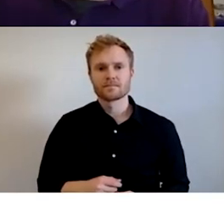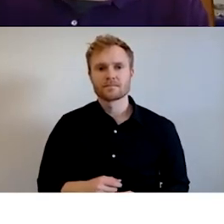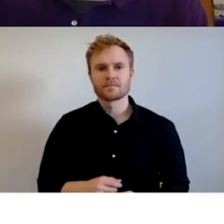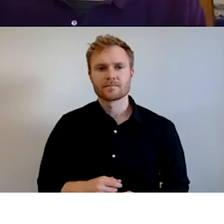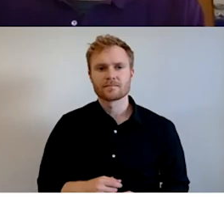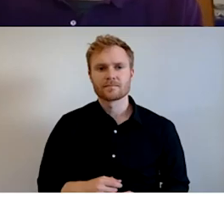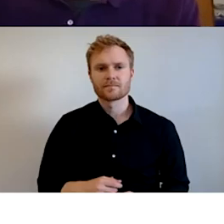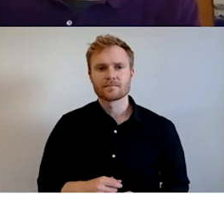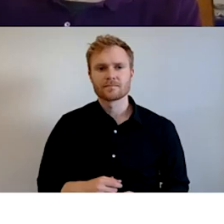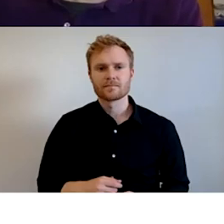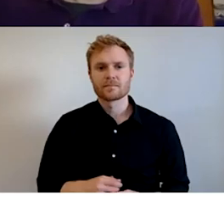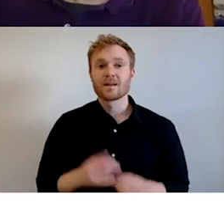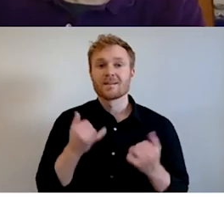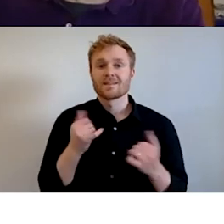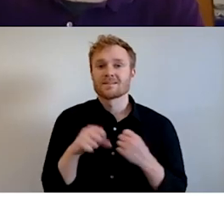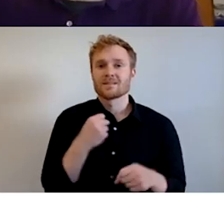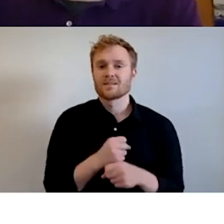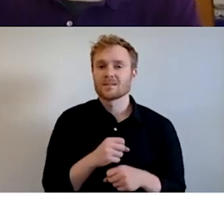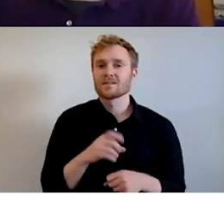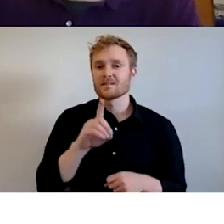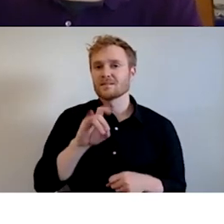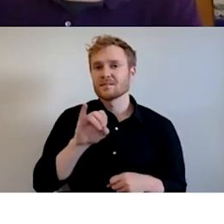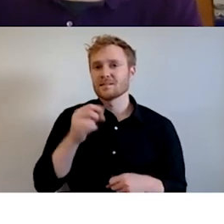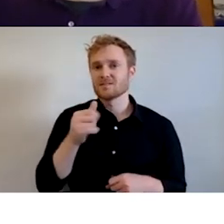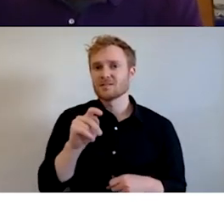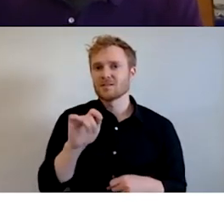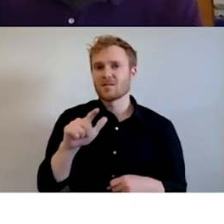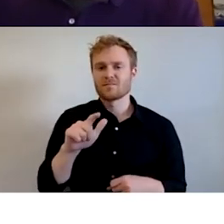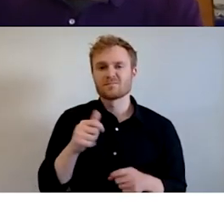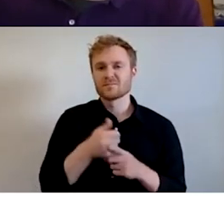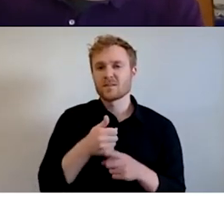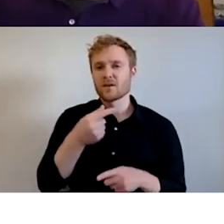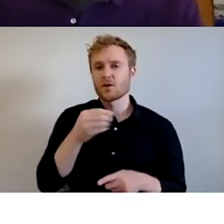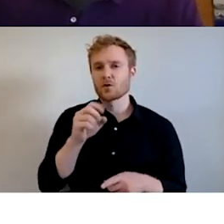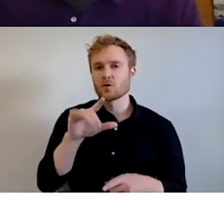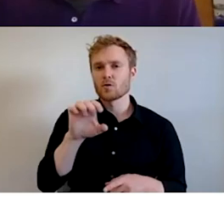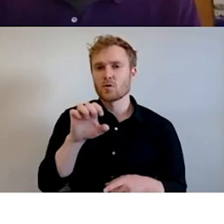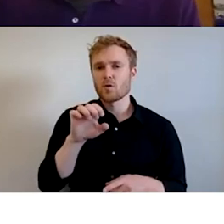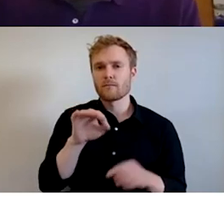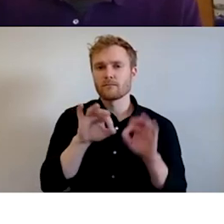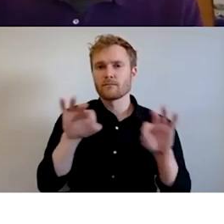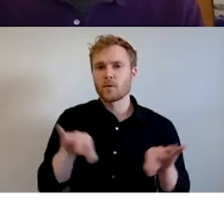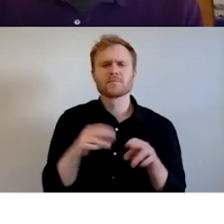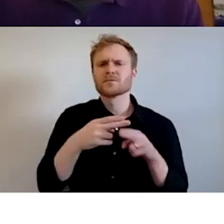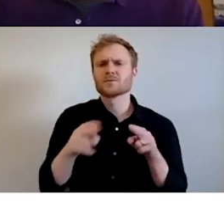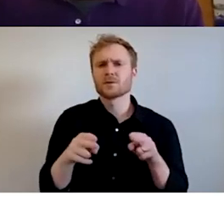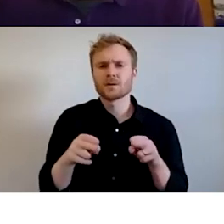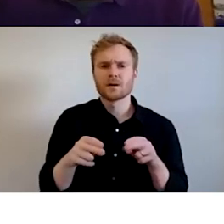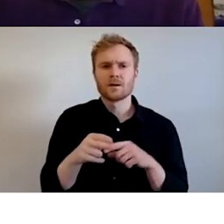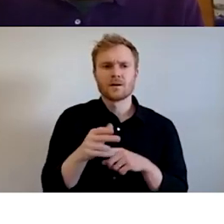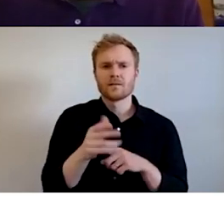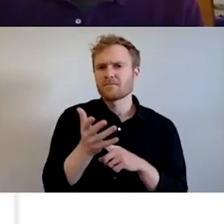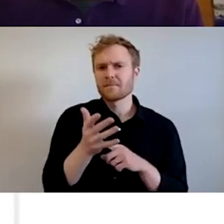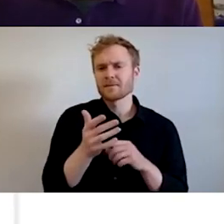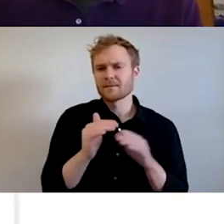This year we went digital. It's a Google form. It's pretty short. It should take you about five minutes or less, just a basic piece of demographic